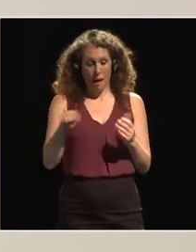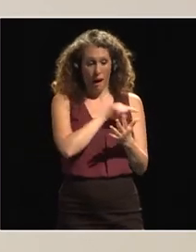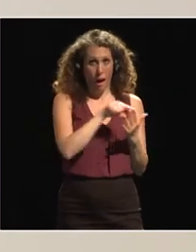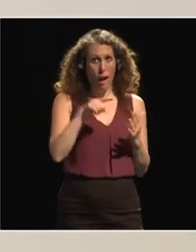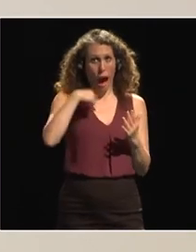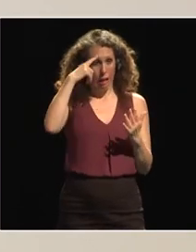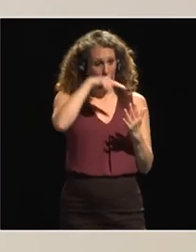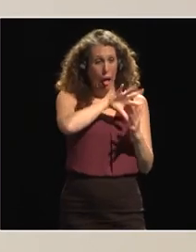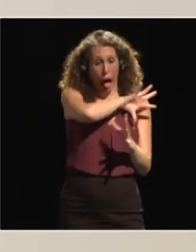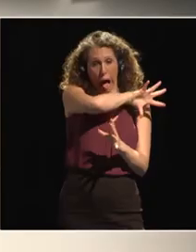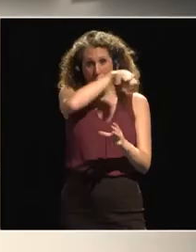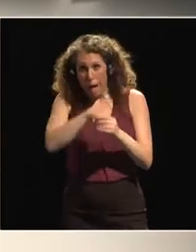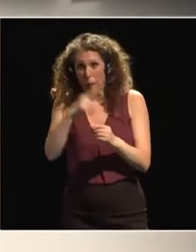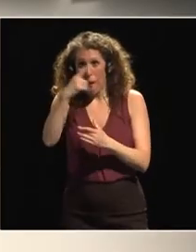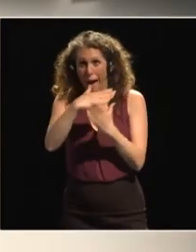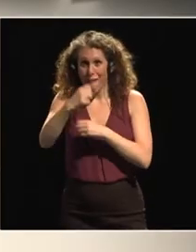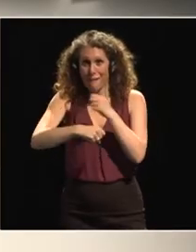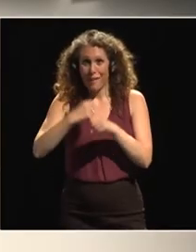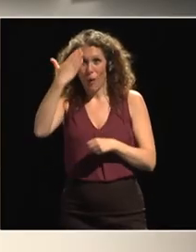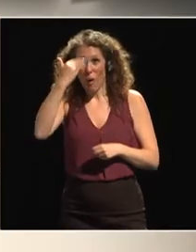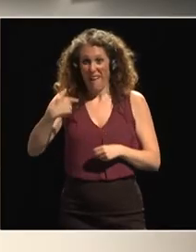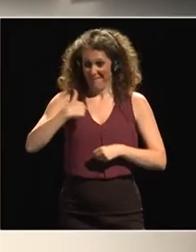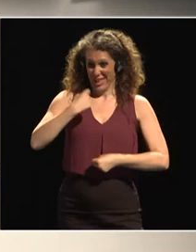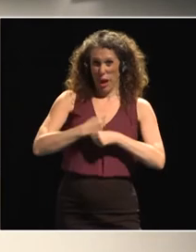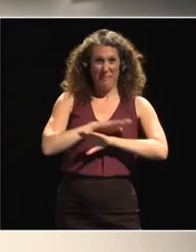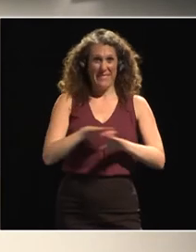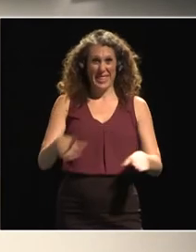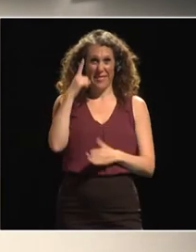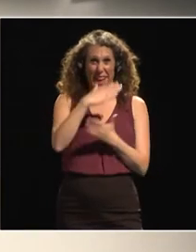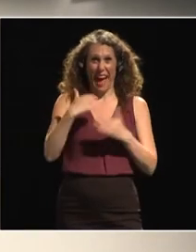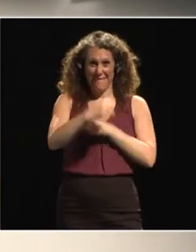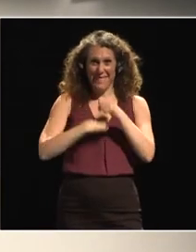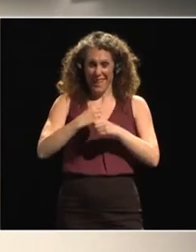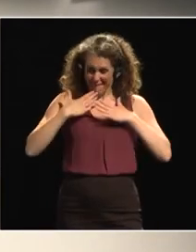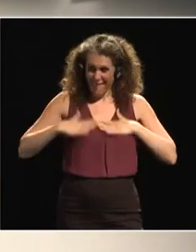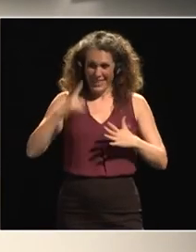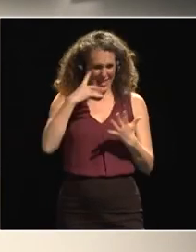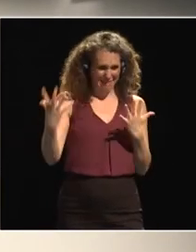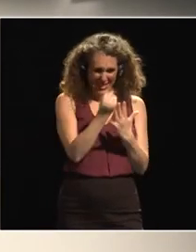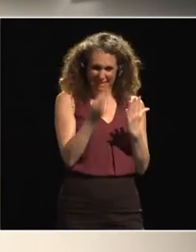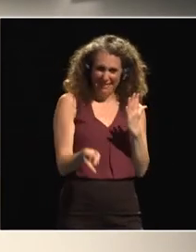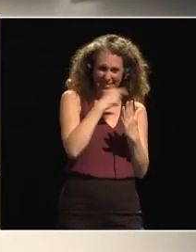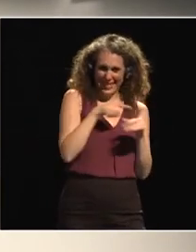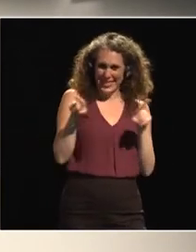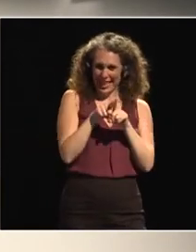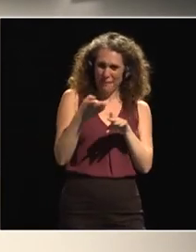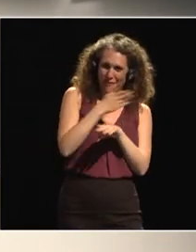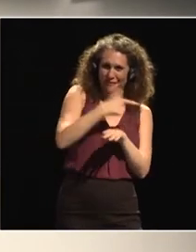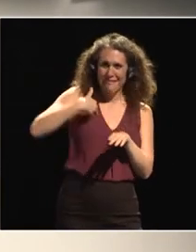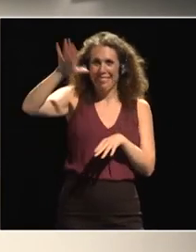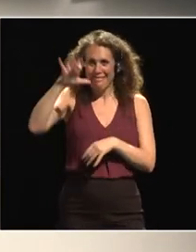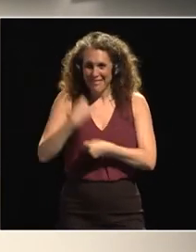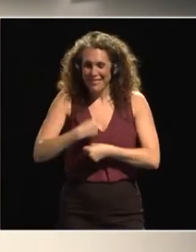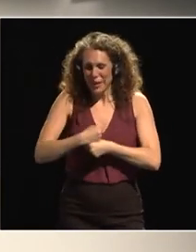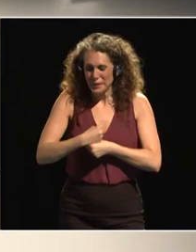my mandate but if we can set it set a very strong target on these five areas on research and innovation on the